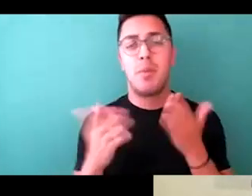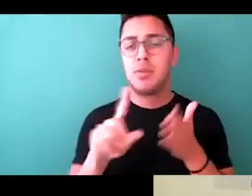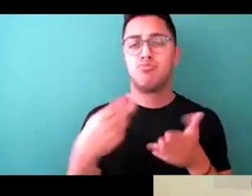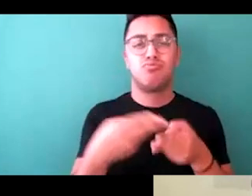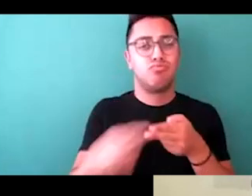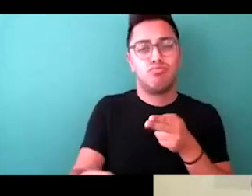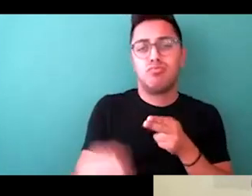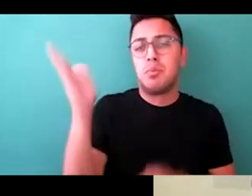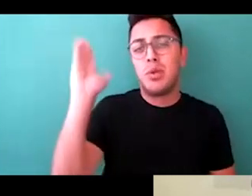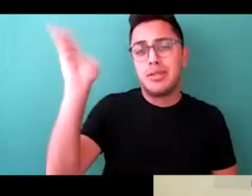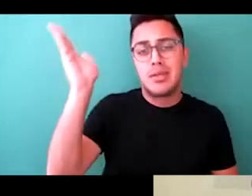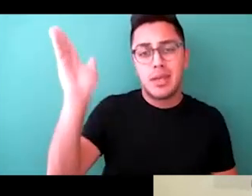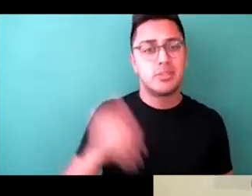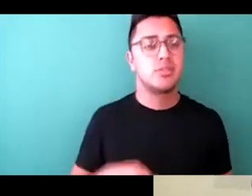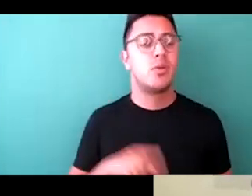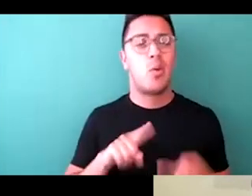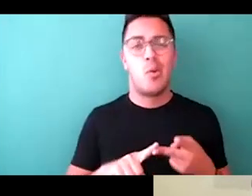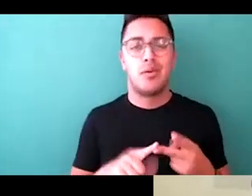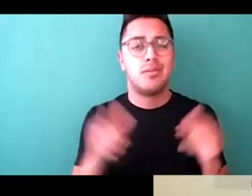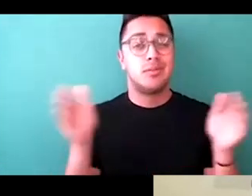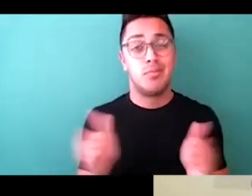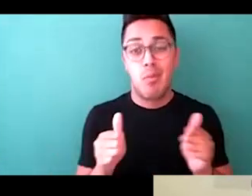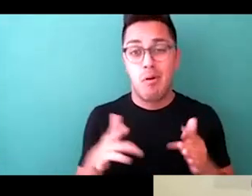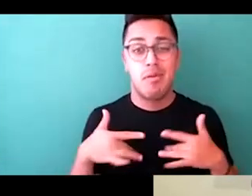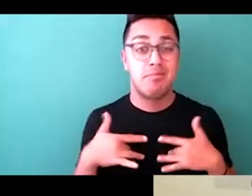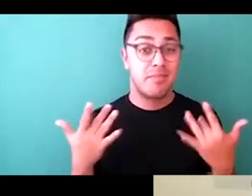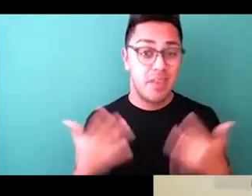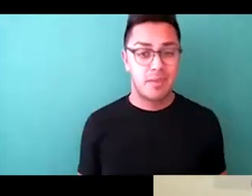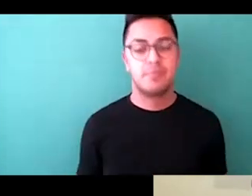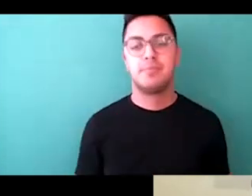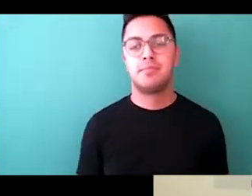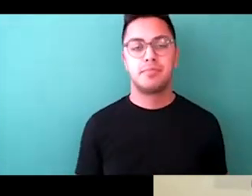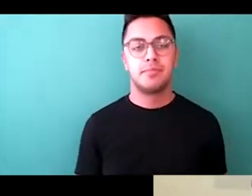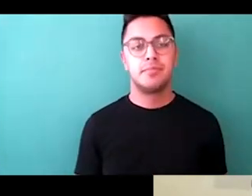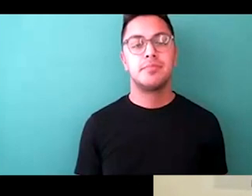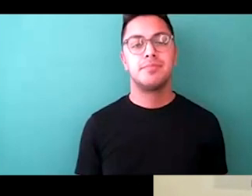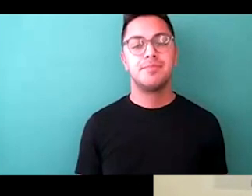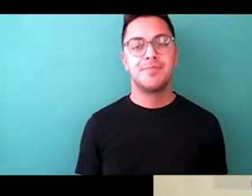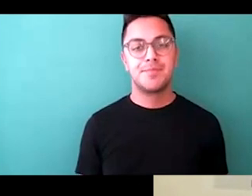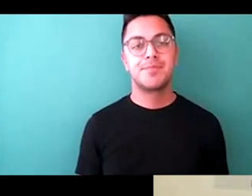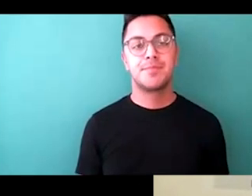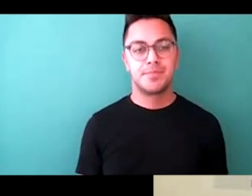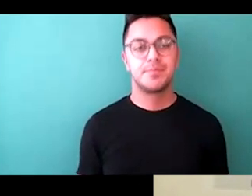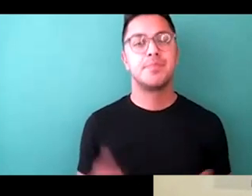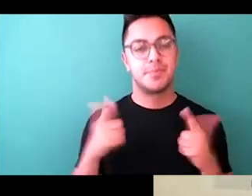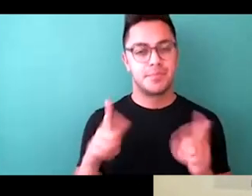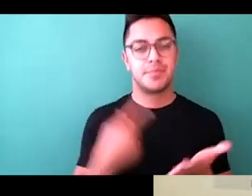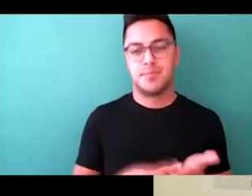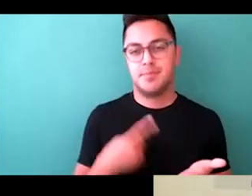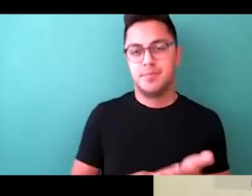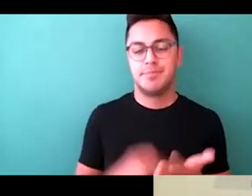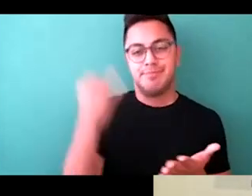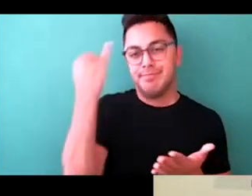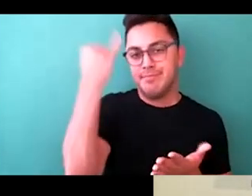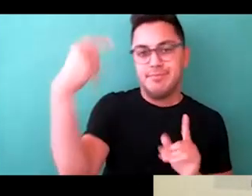maybe it's a smaller event. But let's think through the notion of